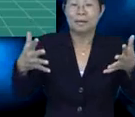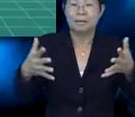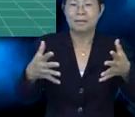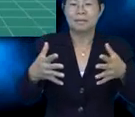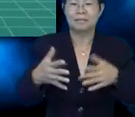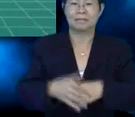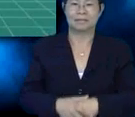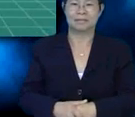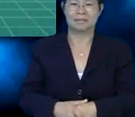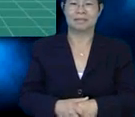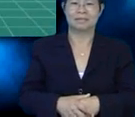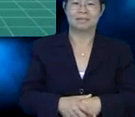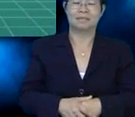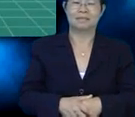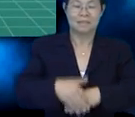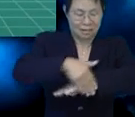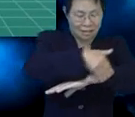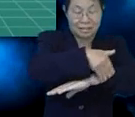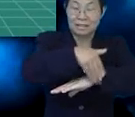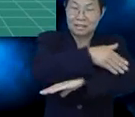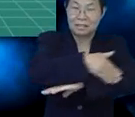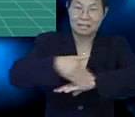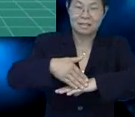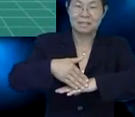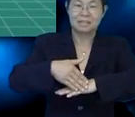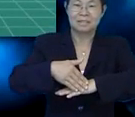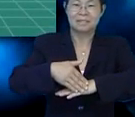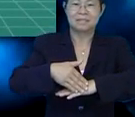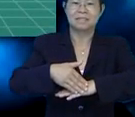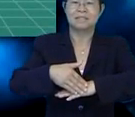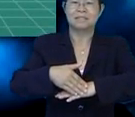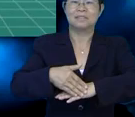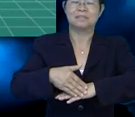How many edges does a square prism have?